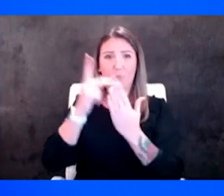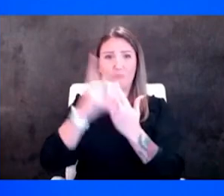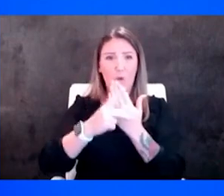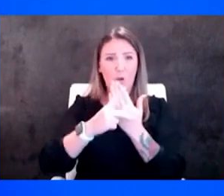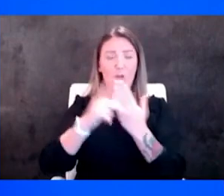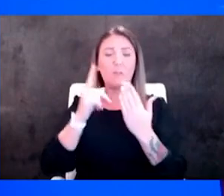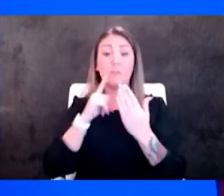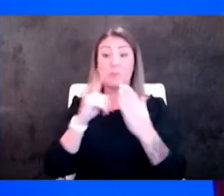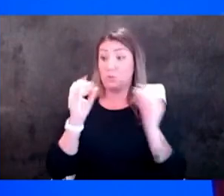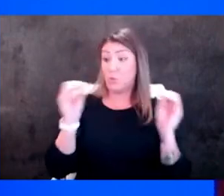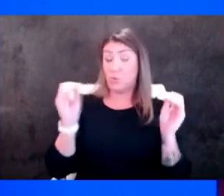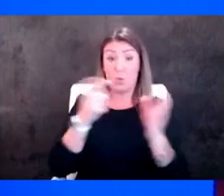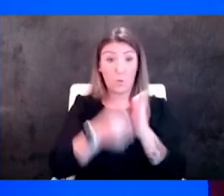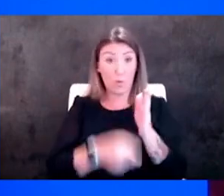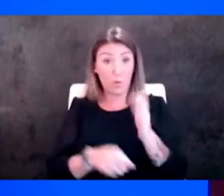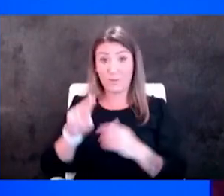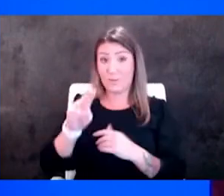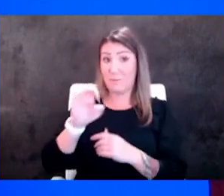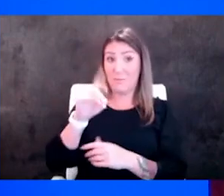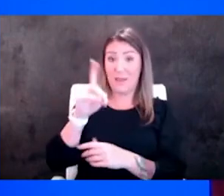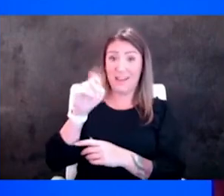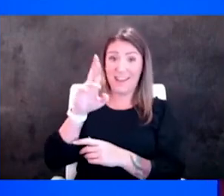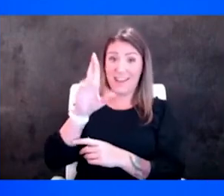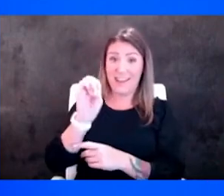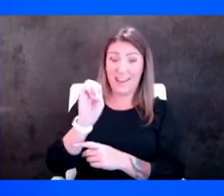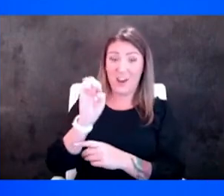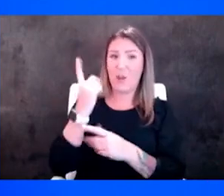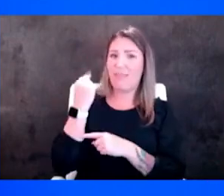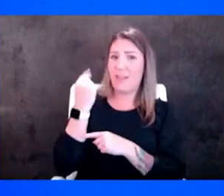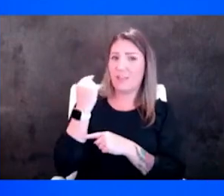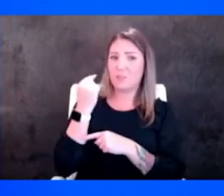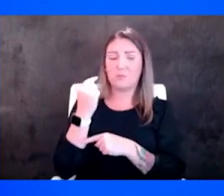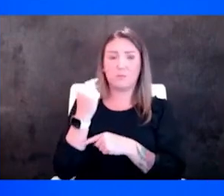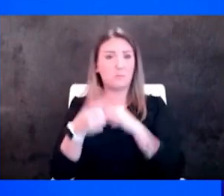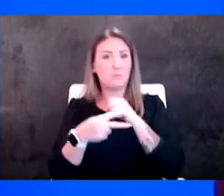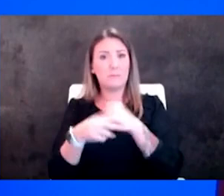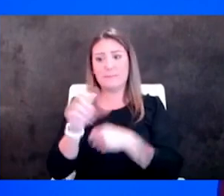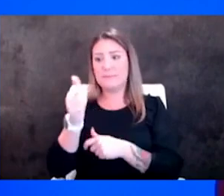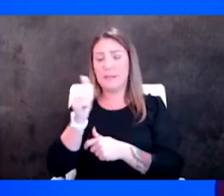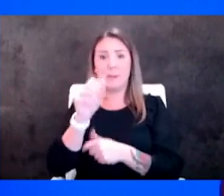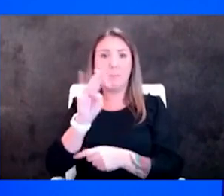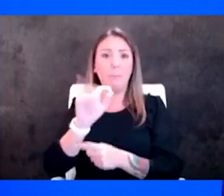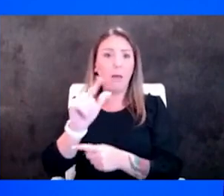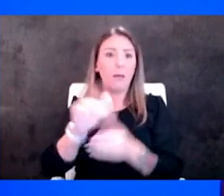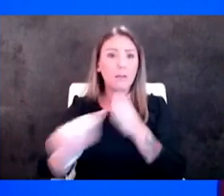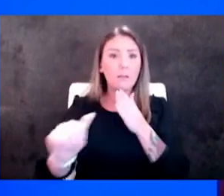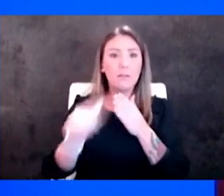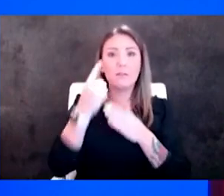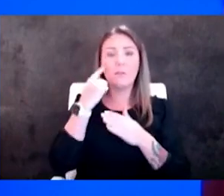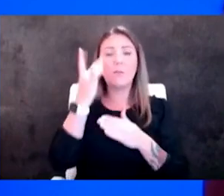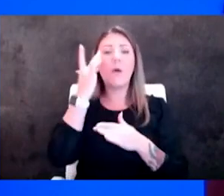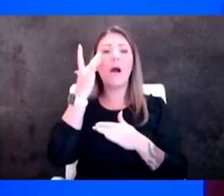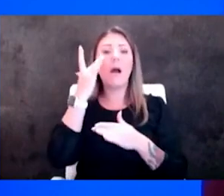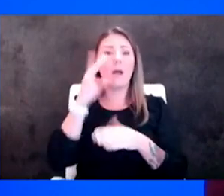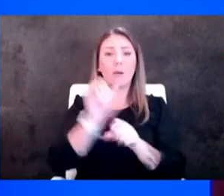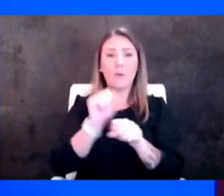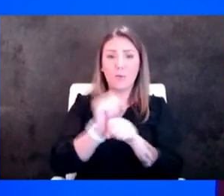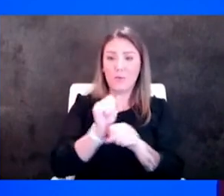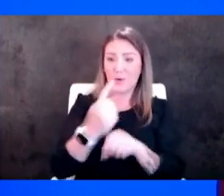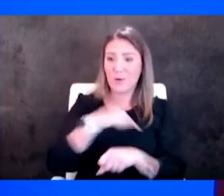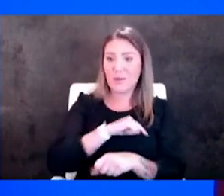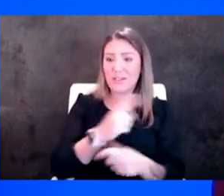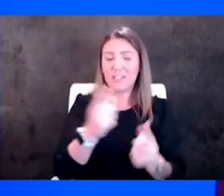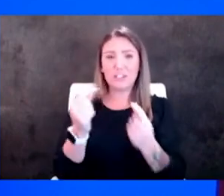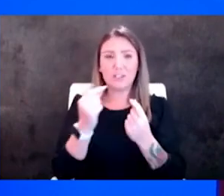so the medicare program last year for example saved 10 million dollars because of the work that we're doing and they cover much